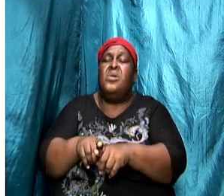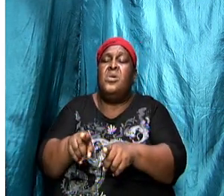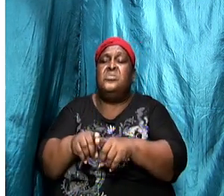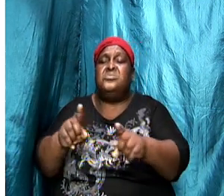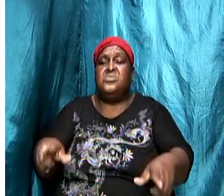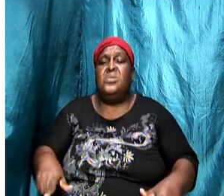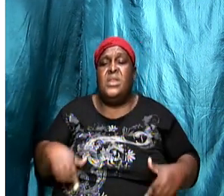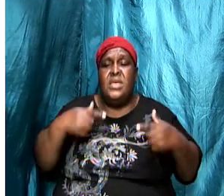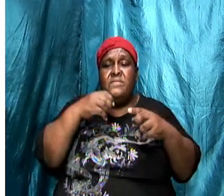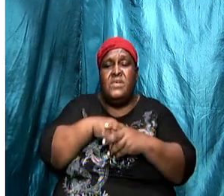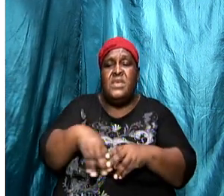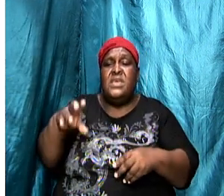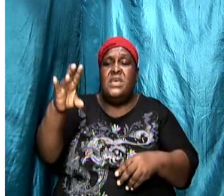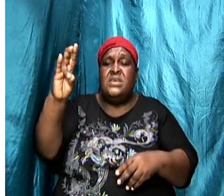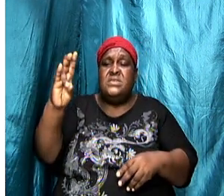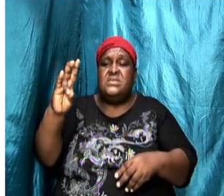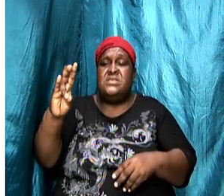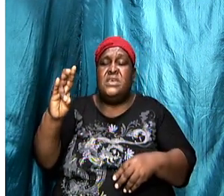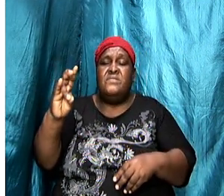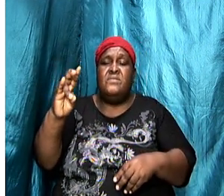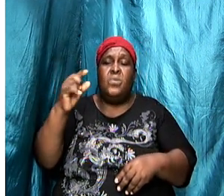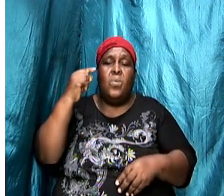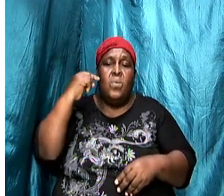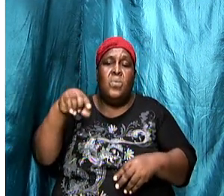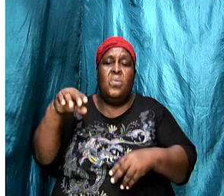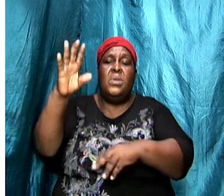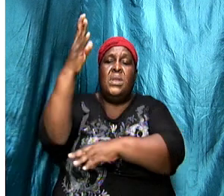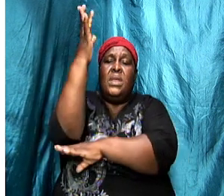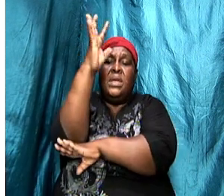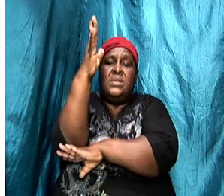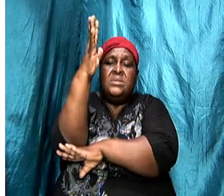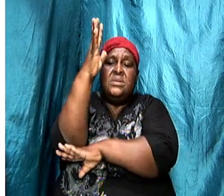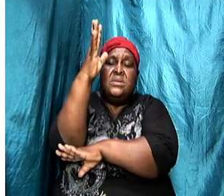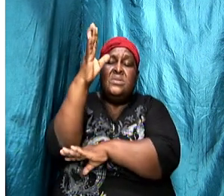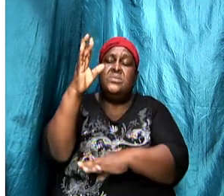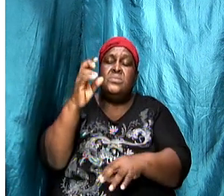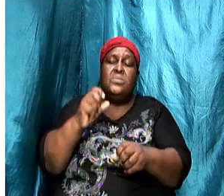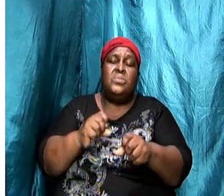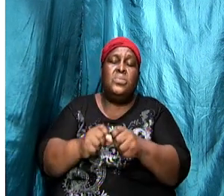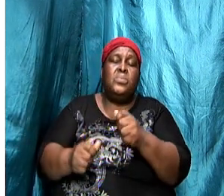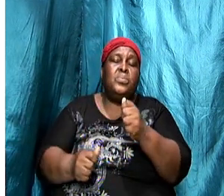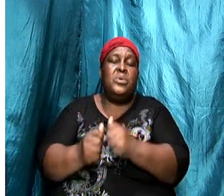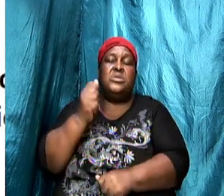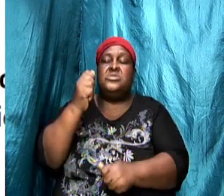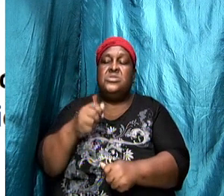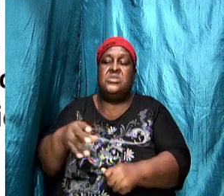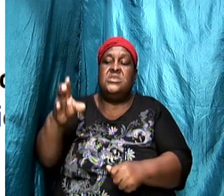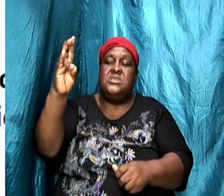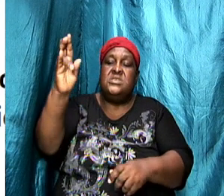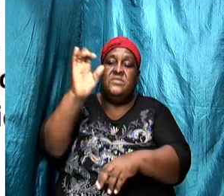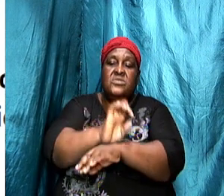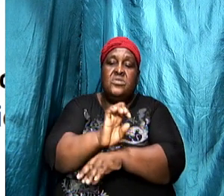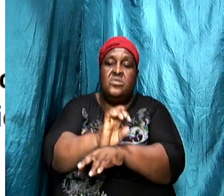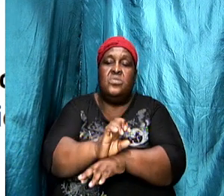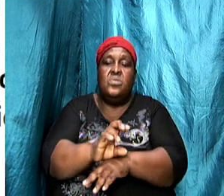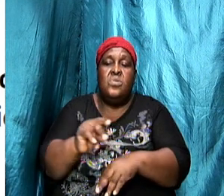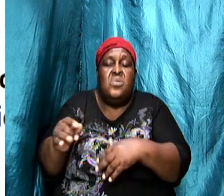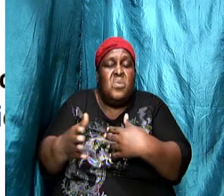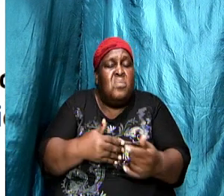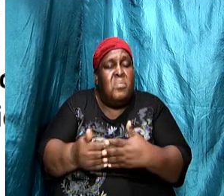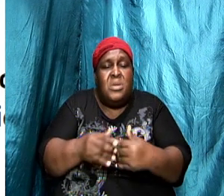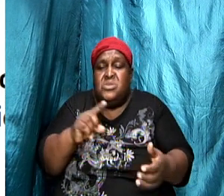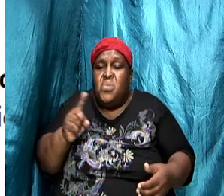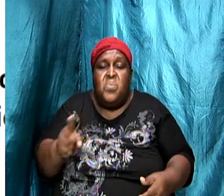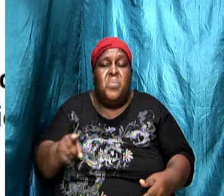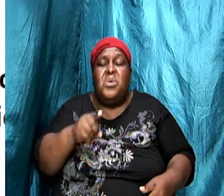golden lampstand which is the seven churches look here it doesn't matter where you are it doesn't matter